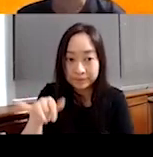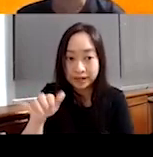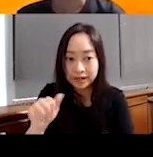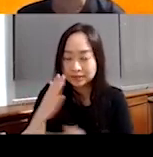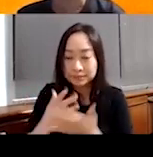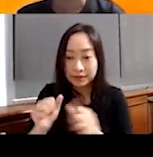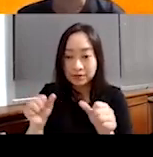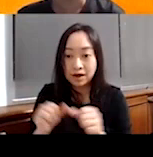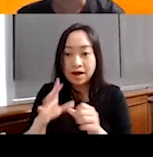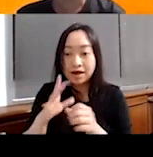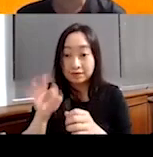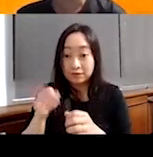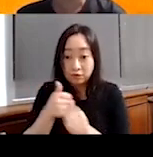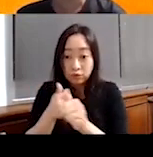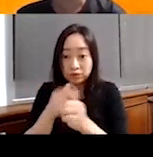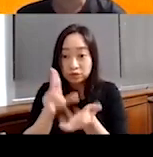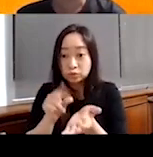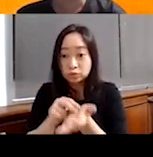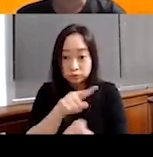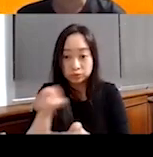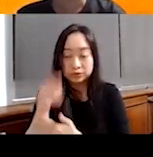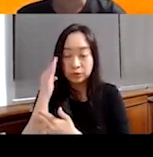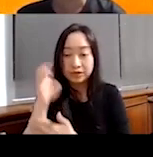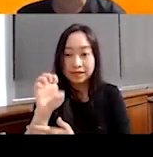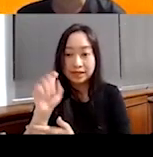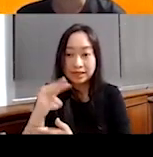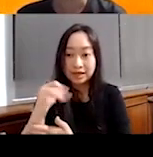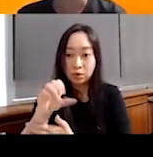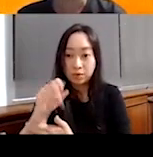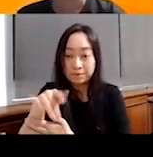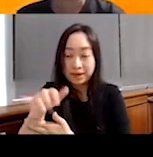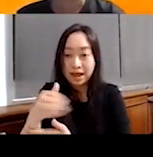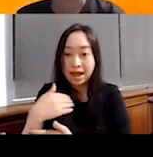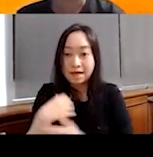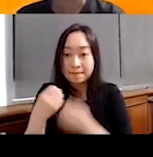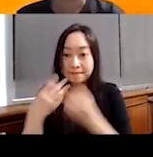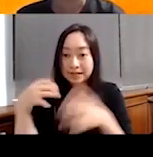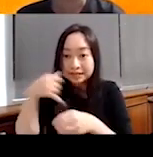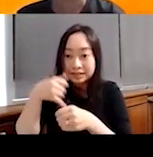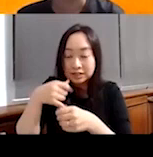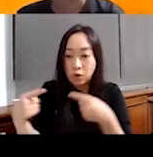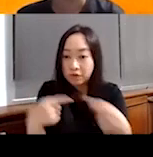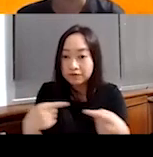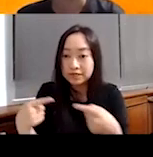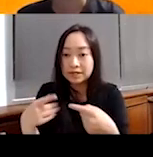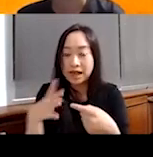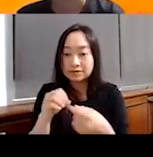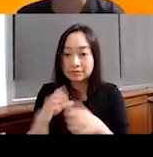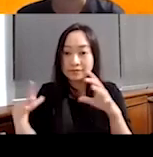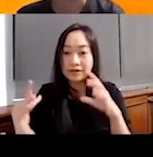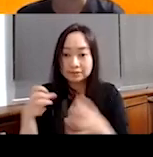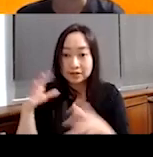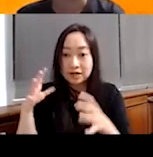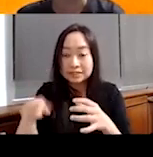uh, those of us who are following the news, you know that, uh, is, uh, has a lot of internal conflict and unrest, and that has